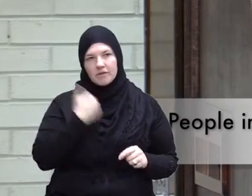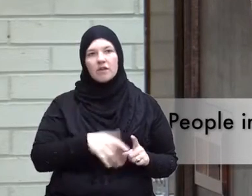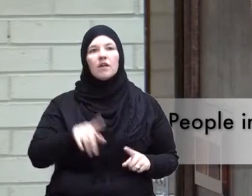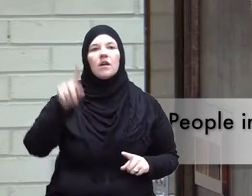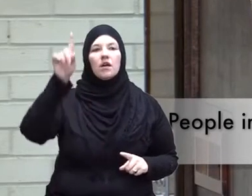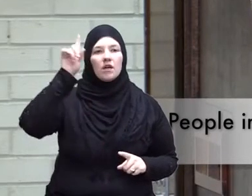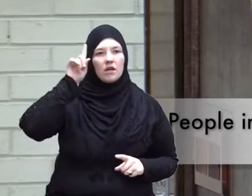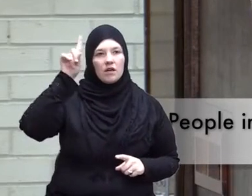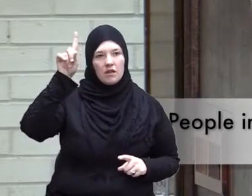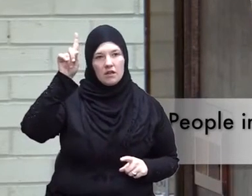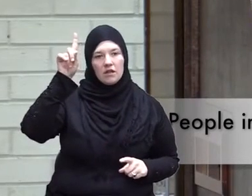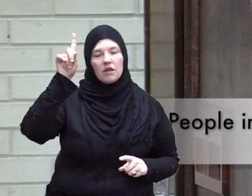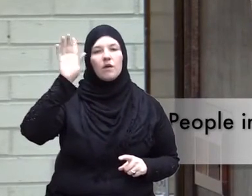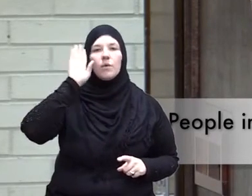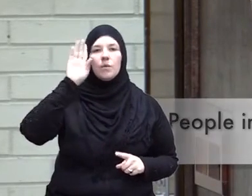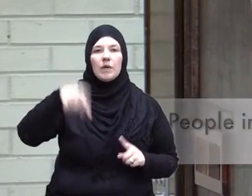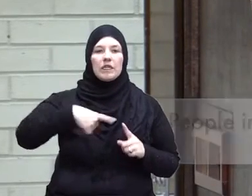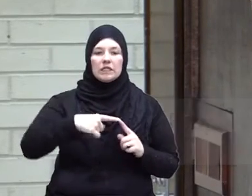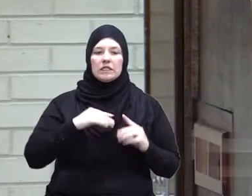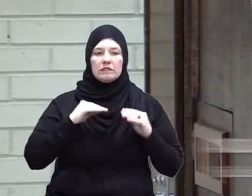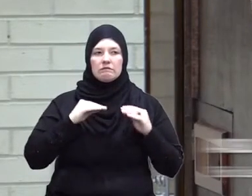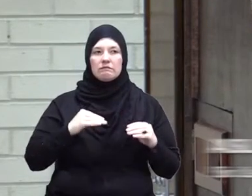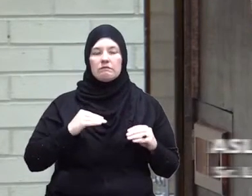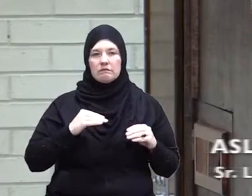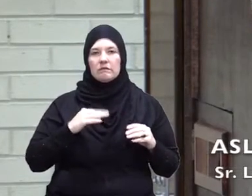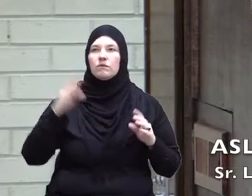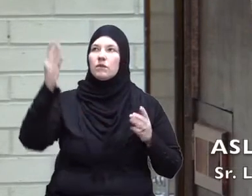subhanahu wa ta'ala when he instructed us